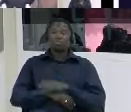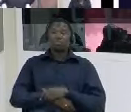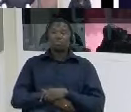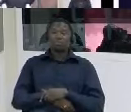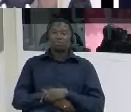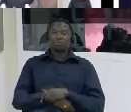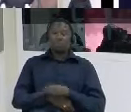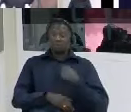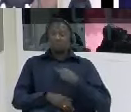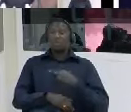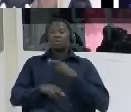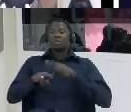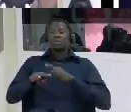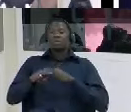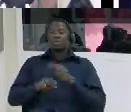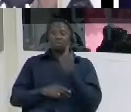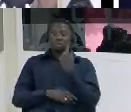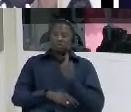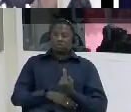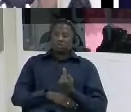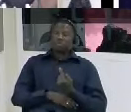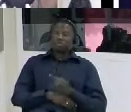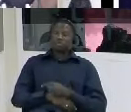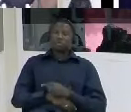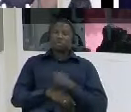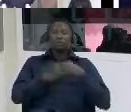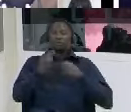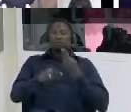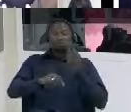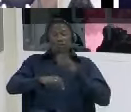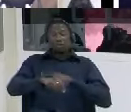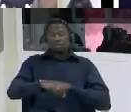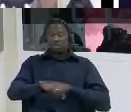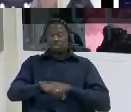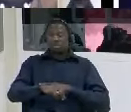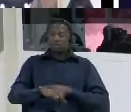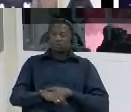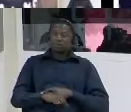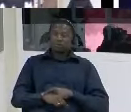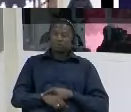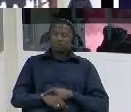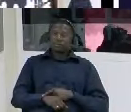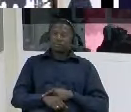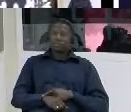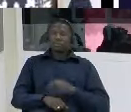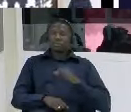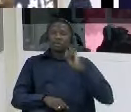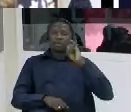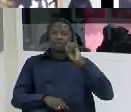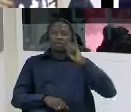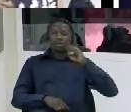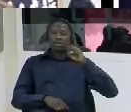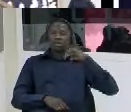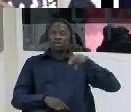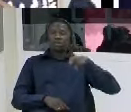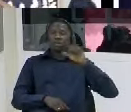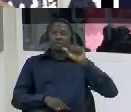i was sitting there alone after sometimes ismailer came